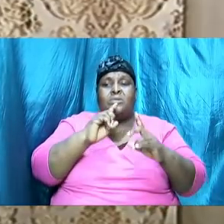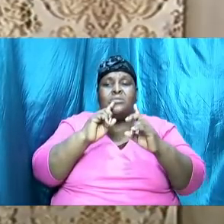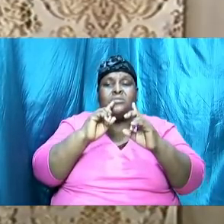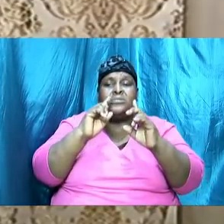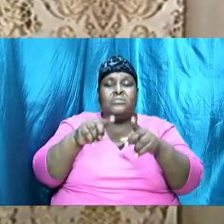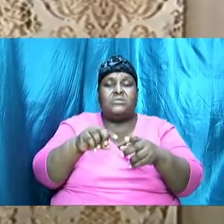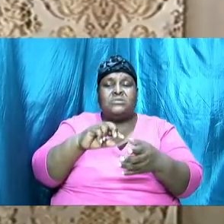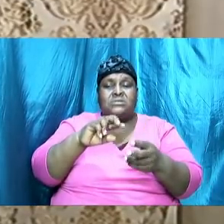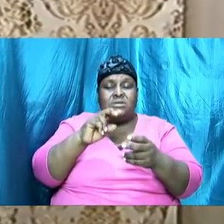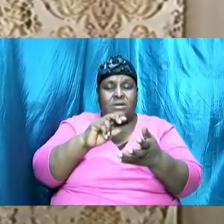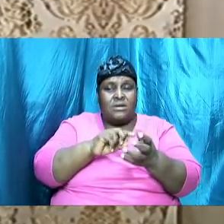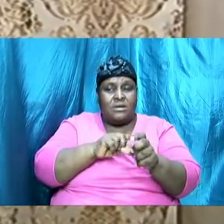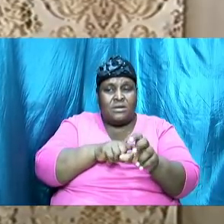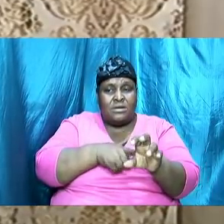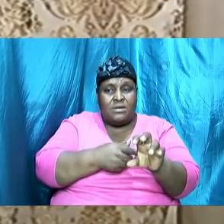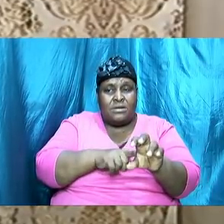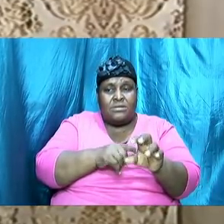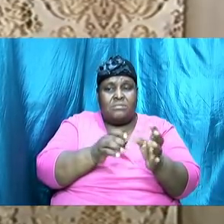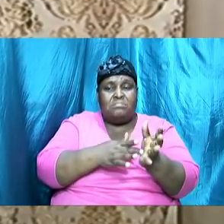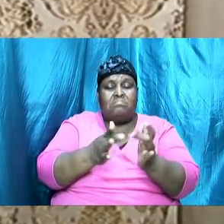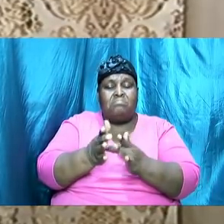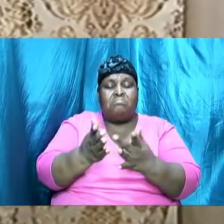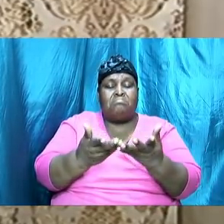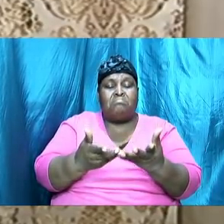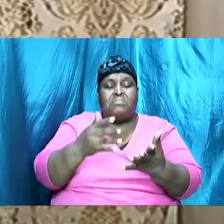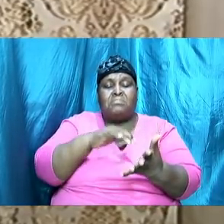a Bible study series